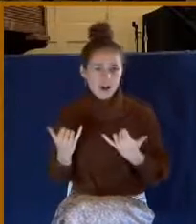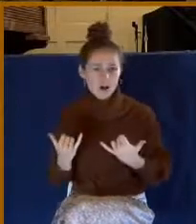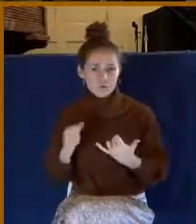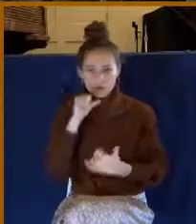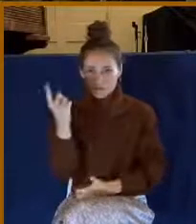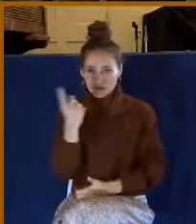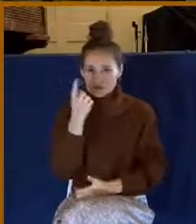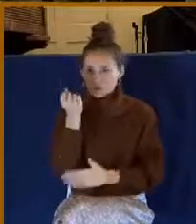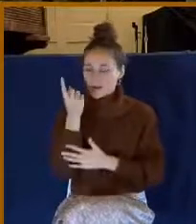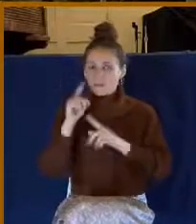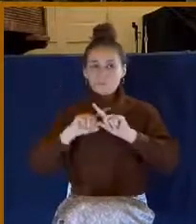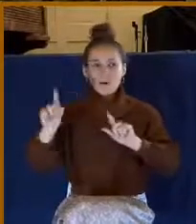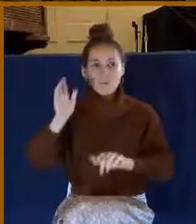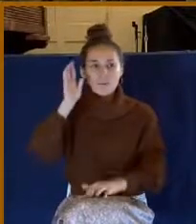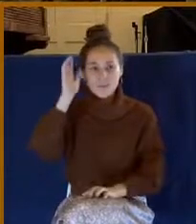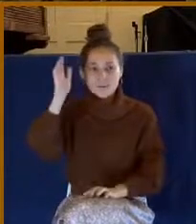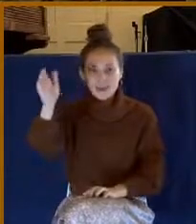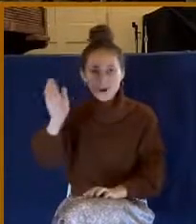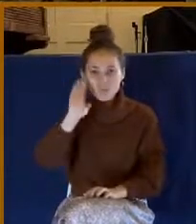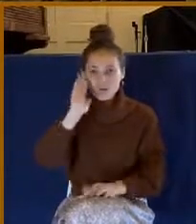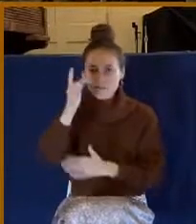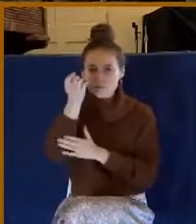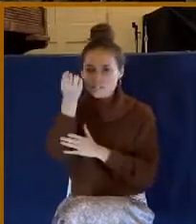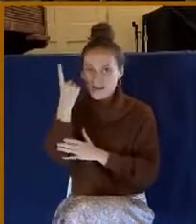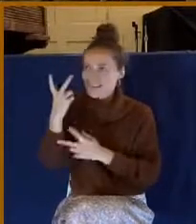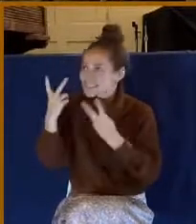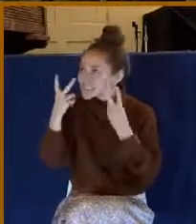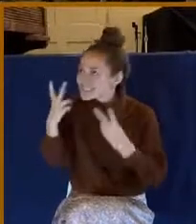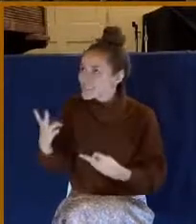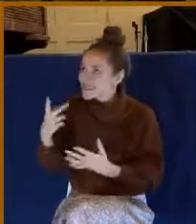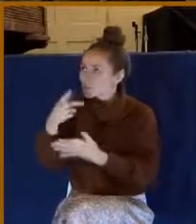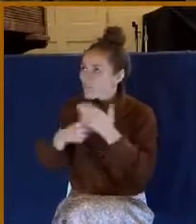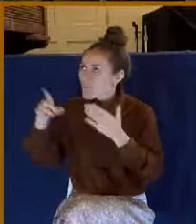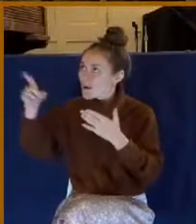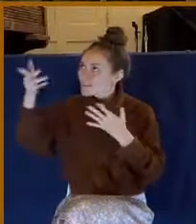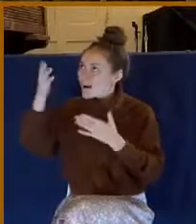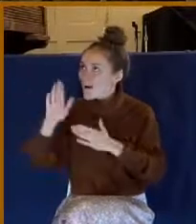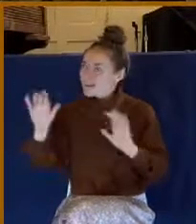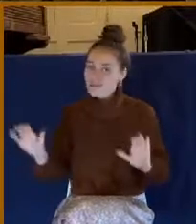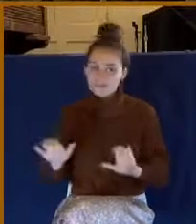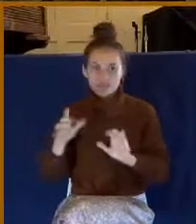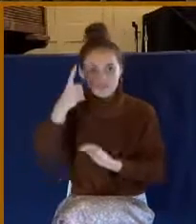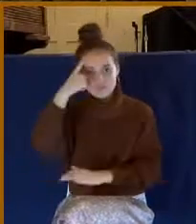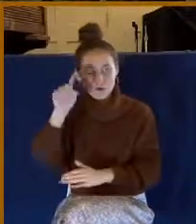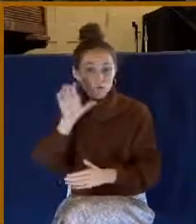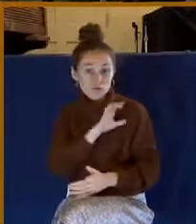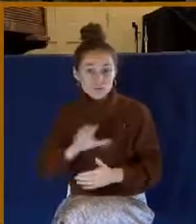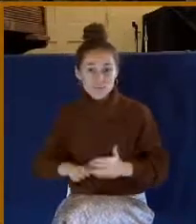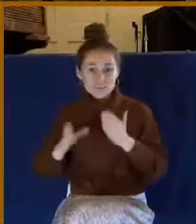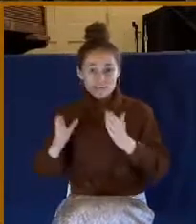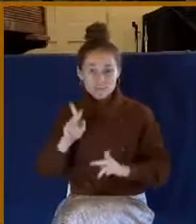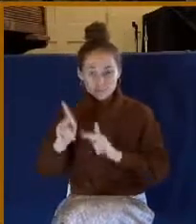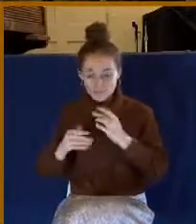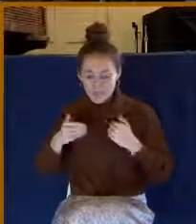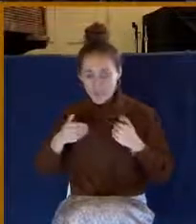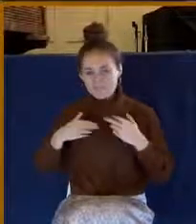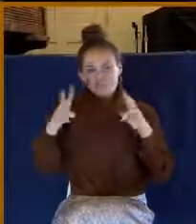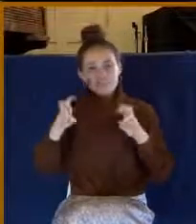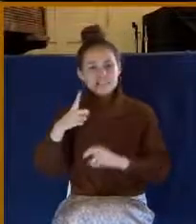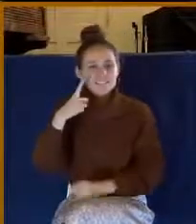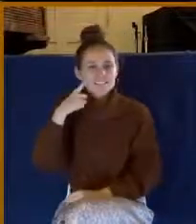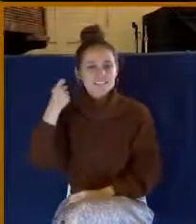but we will one day. We will see what God is doing. For the Christian, there's a silver lining in every cloud